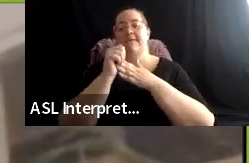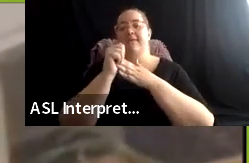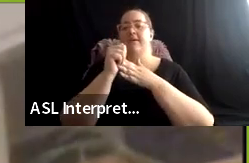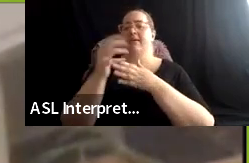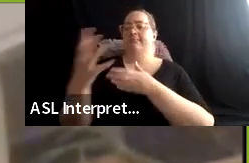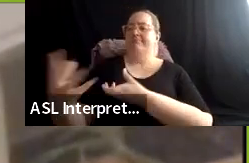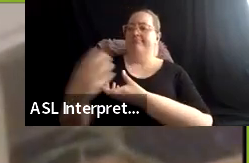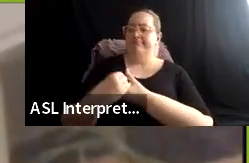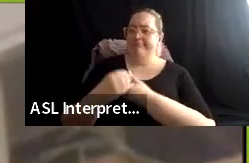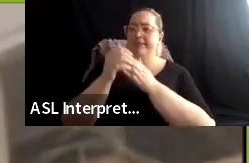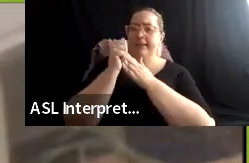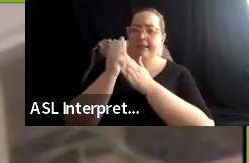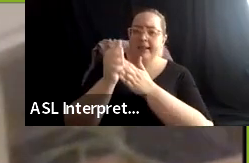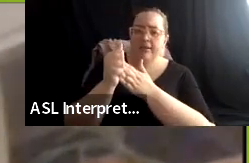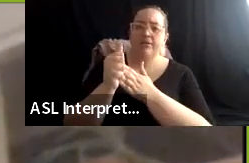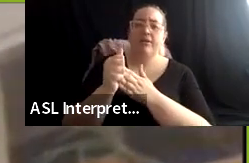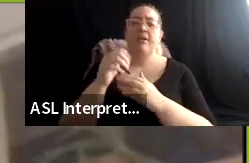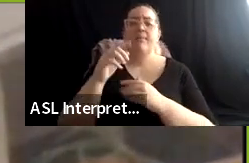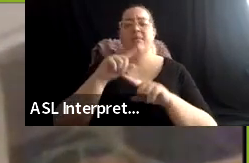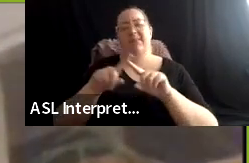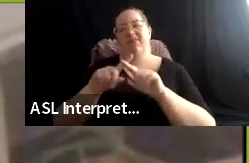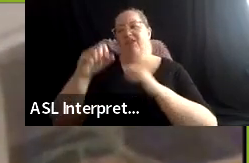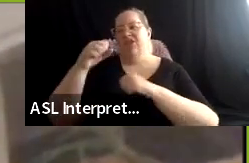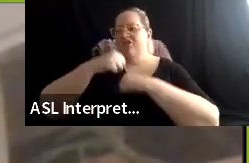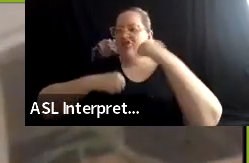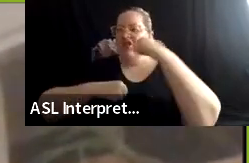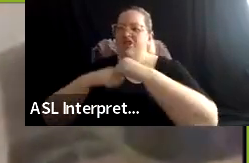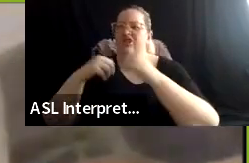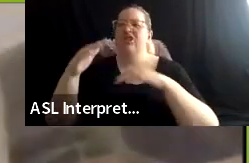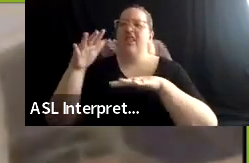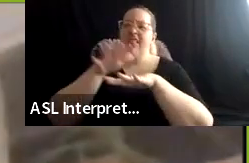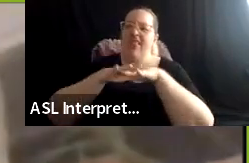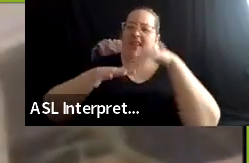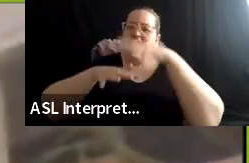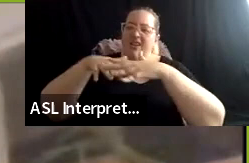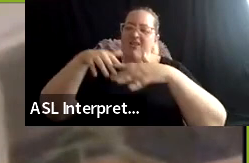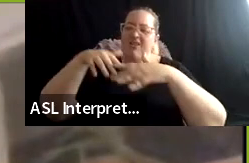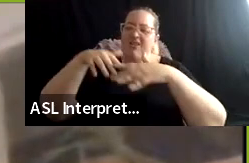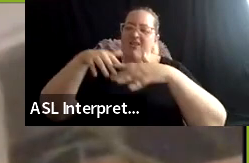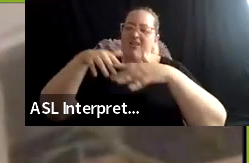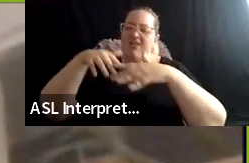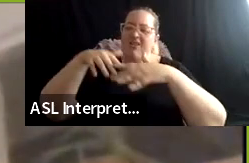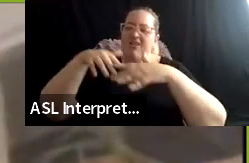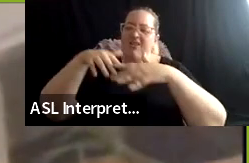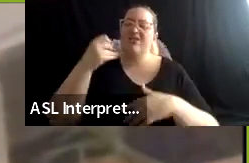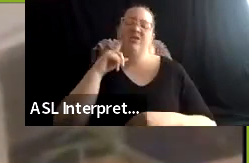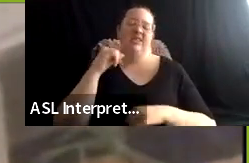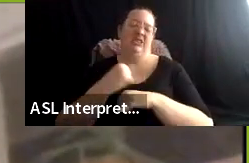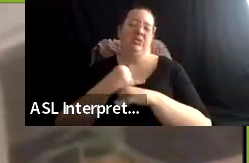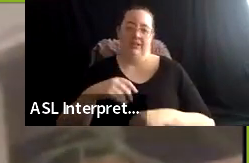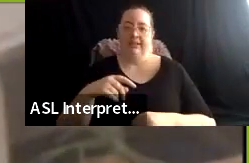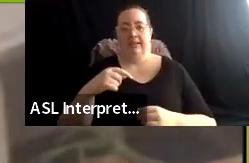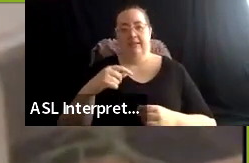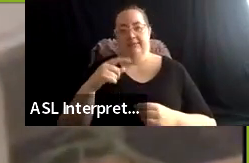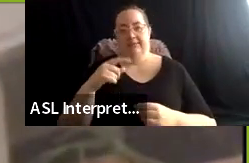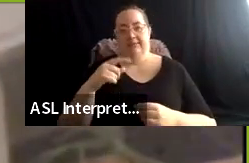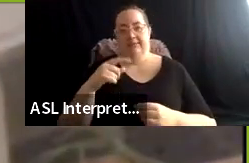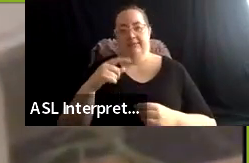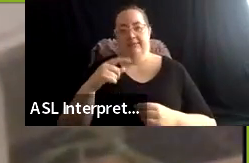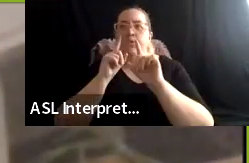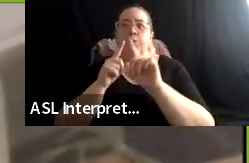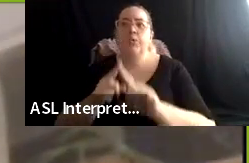and layers of the institution. Um, so, so these goals and further goals, right? Like, I, I remember we started the